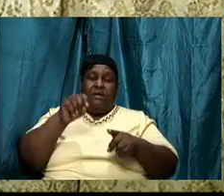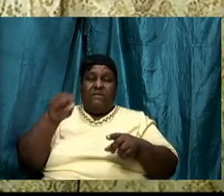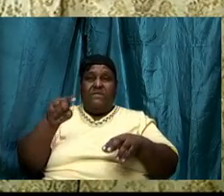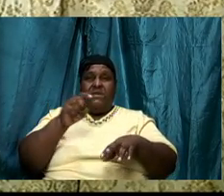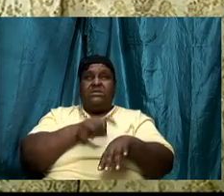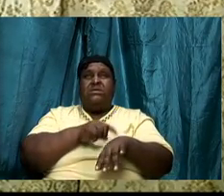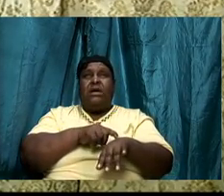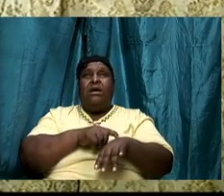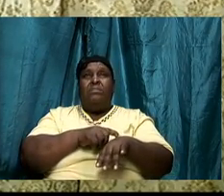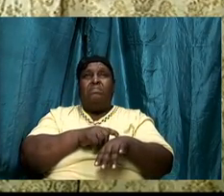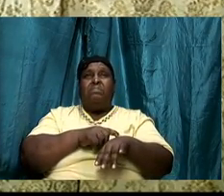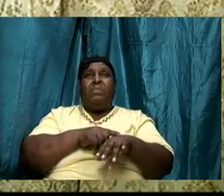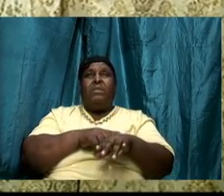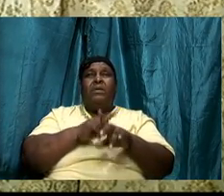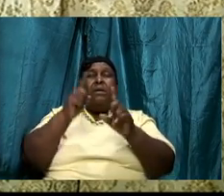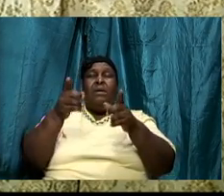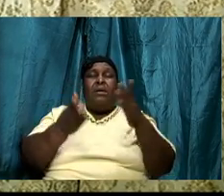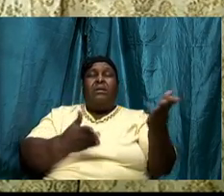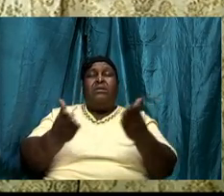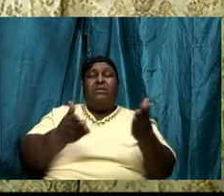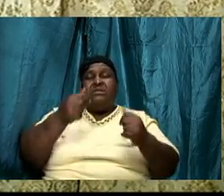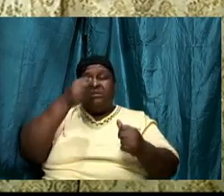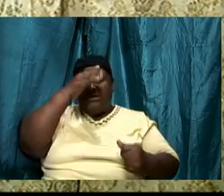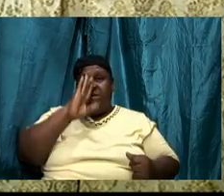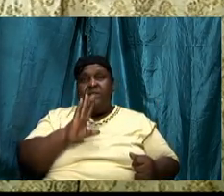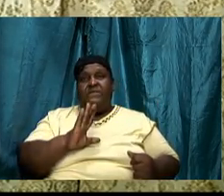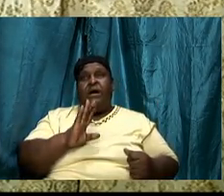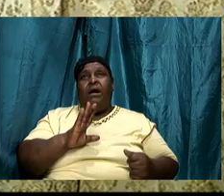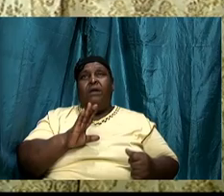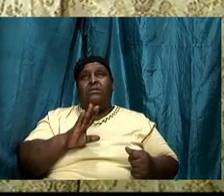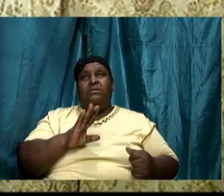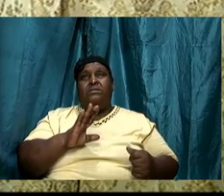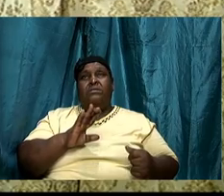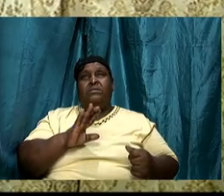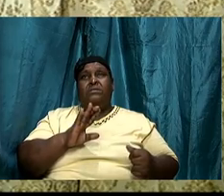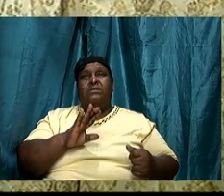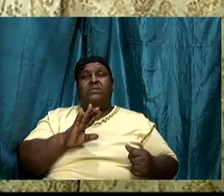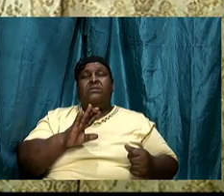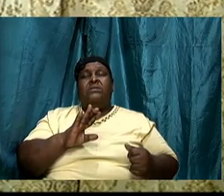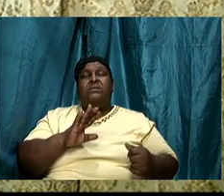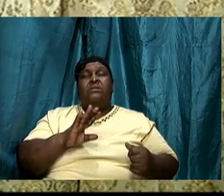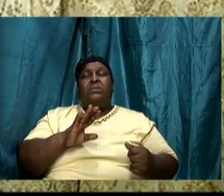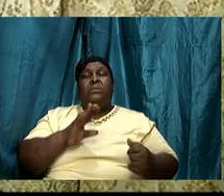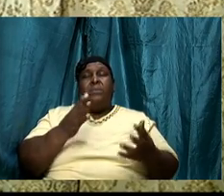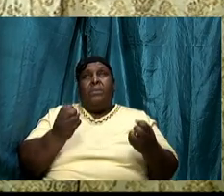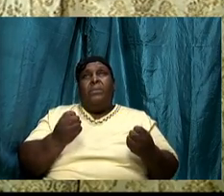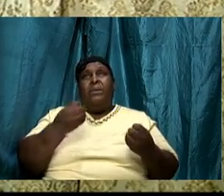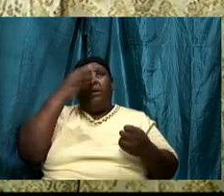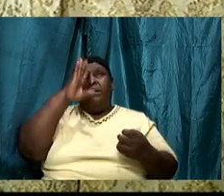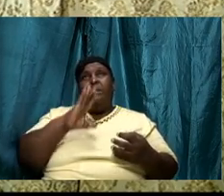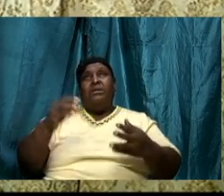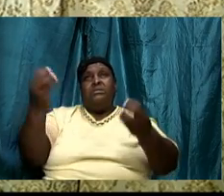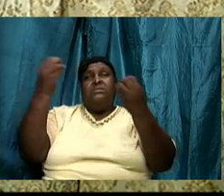I am going to serve God and I want him to give me some direction